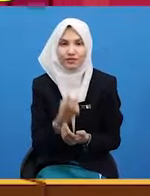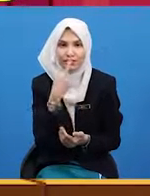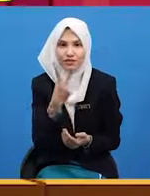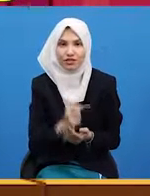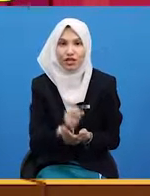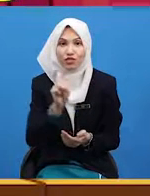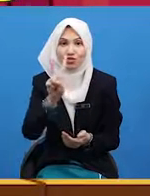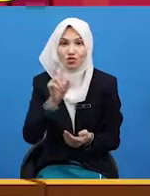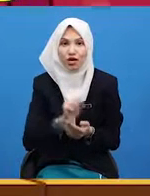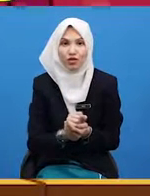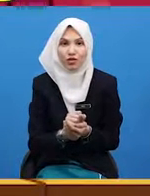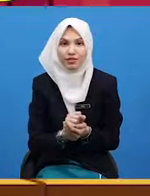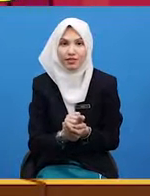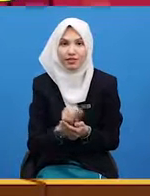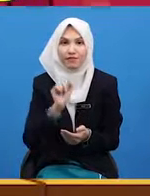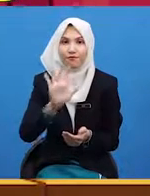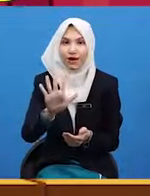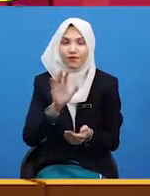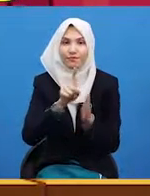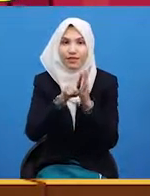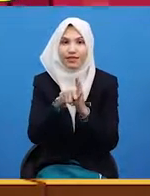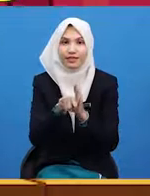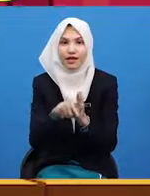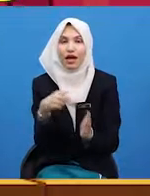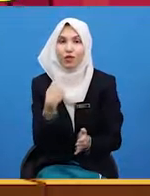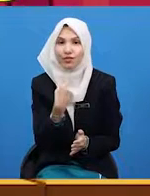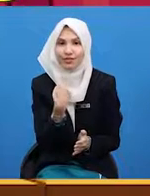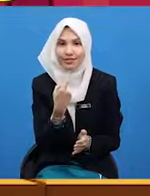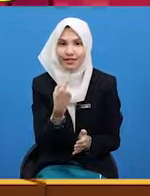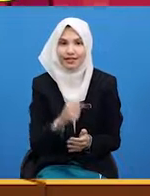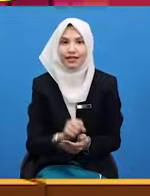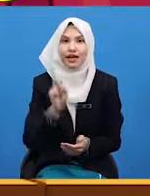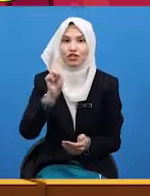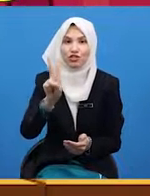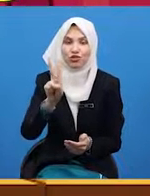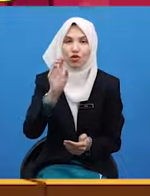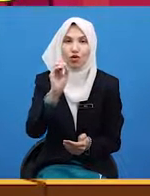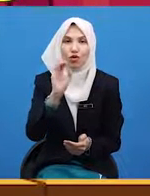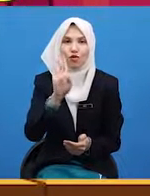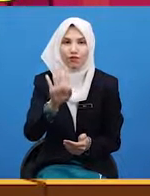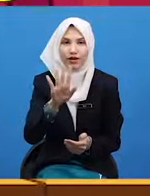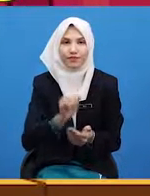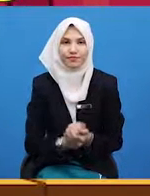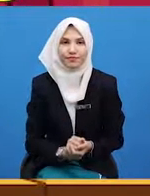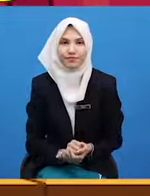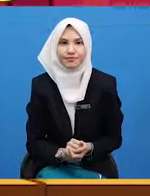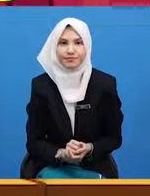hour and five minutes, we say it as two or five.